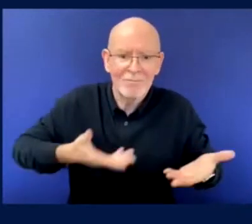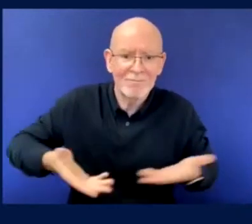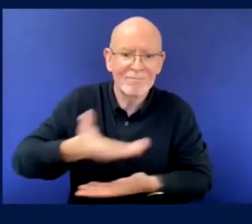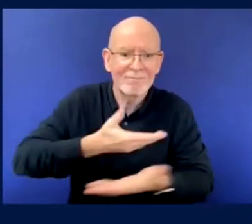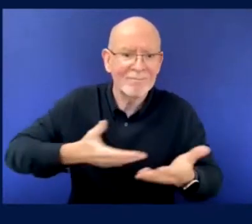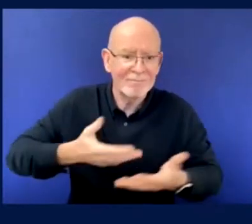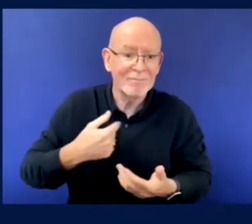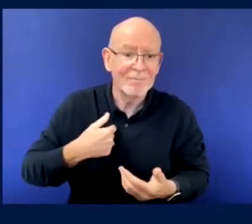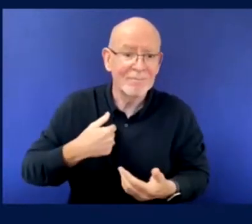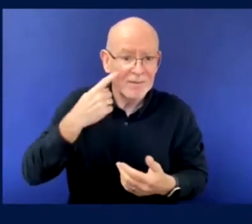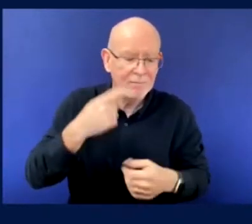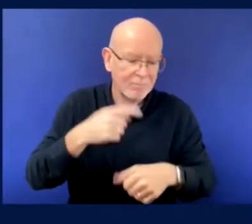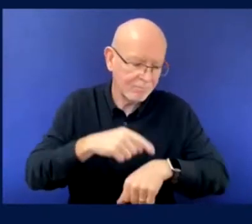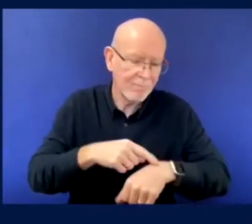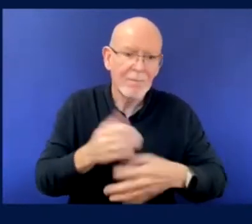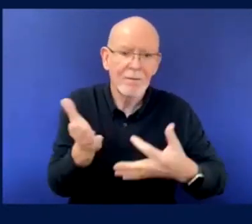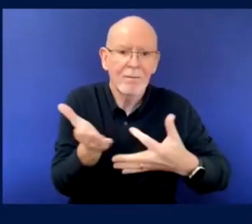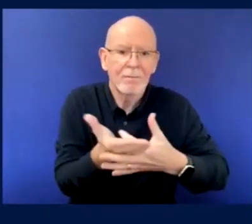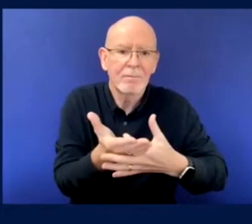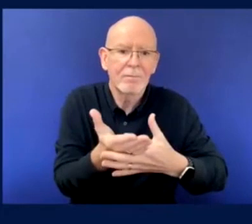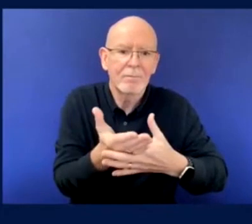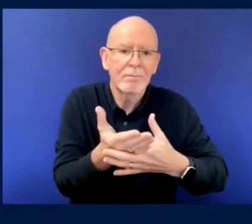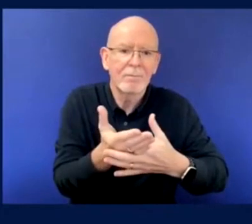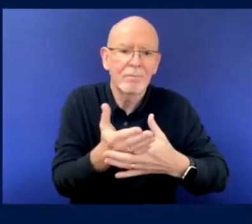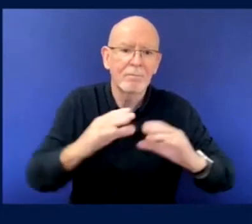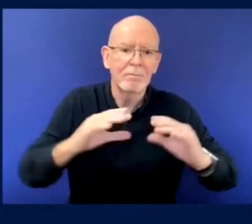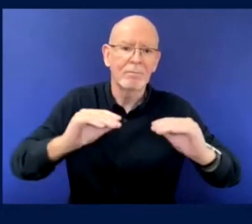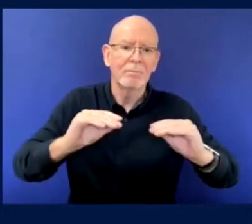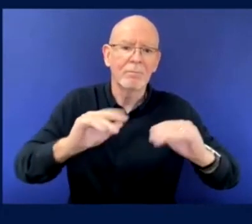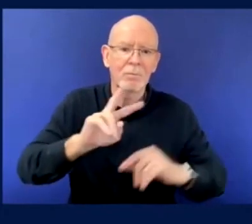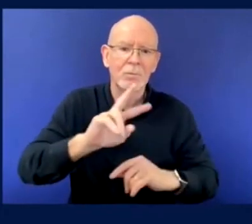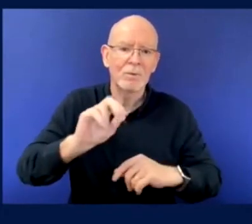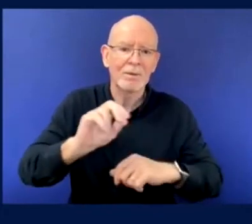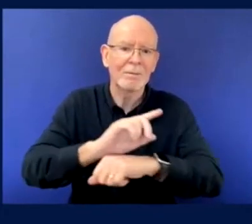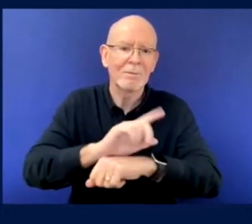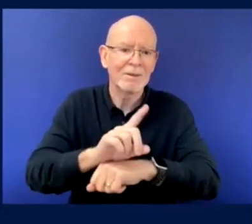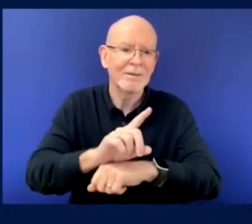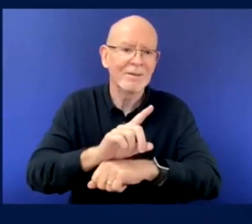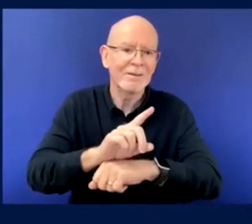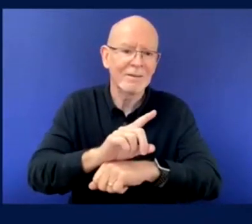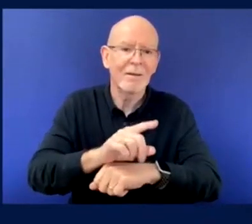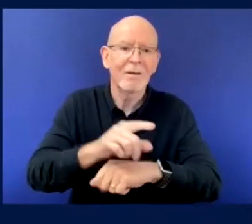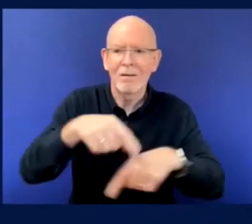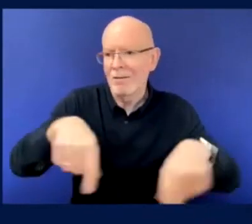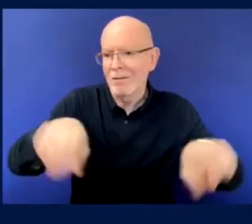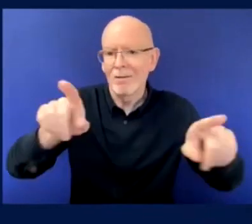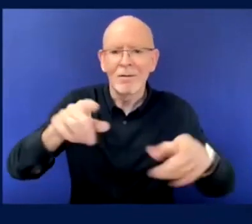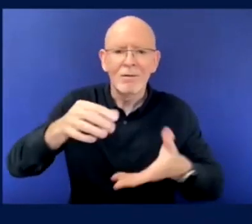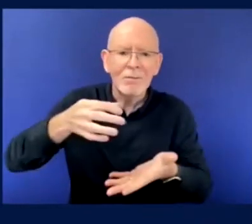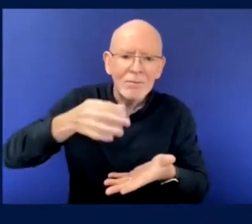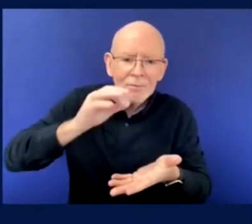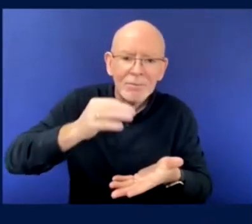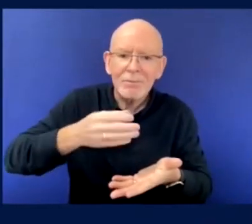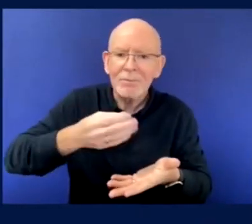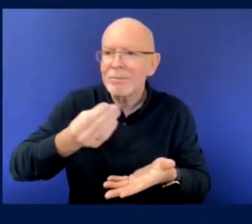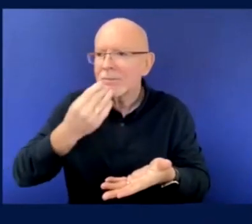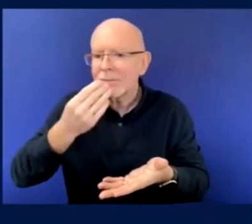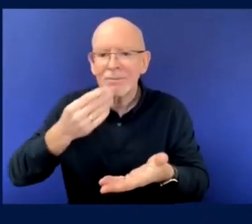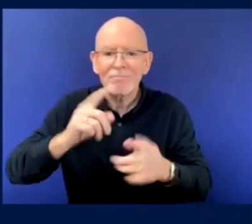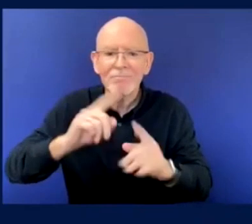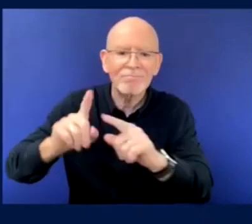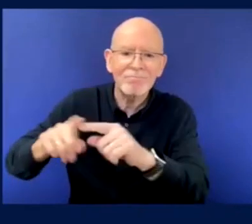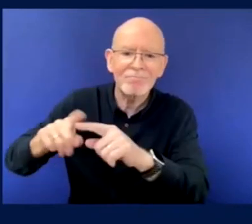dial into the next session, uh, uh, 45 minutes past, uh, the hour. So it's about another 20 minutes or so. Um,